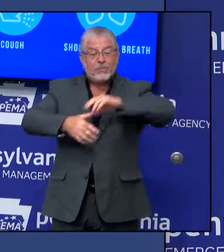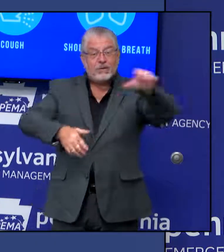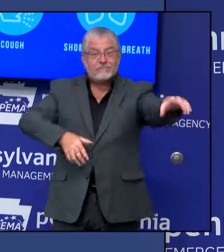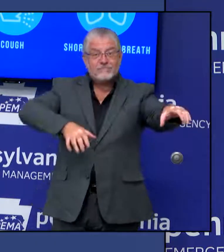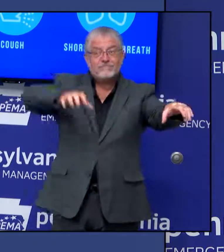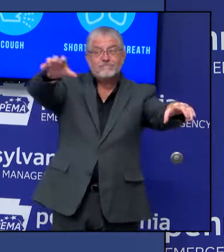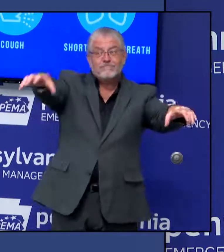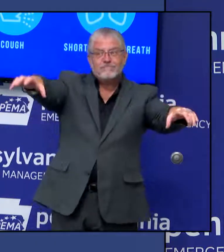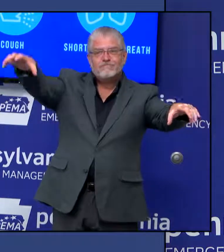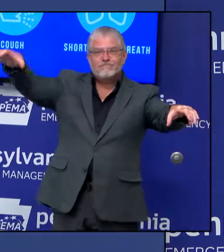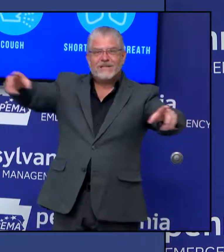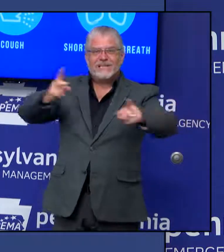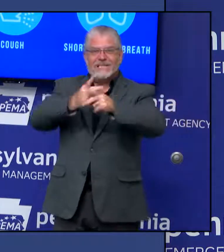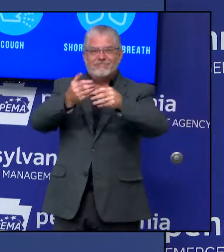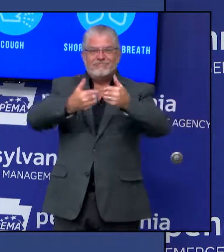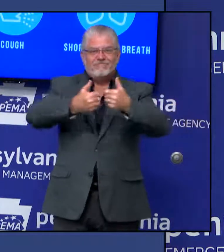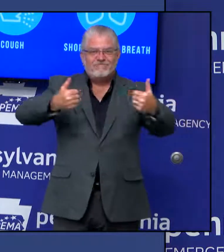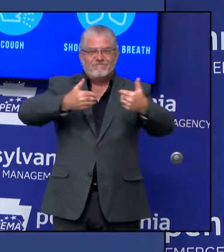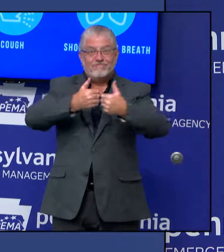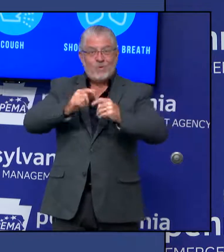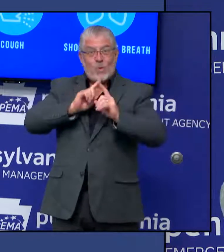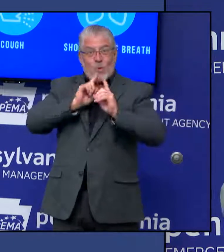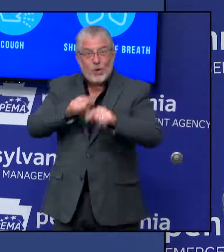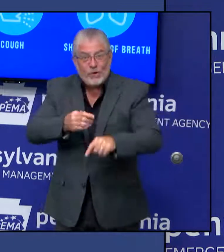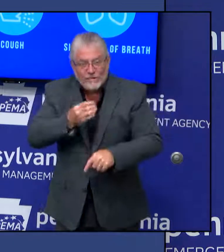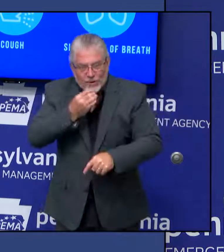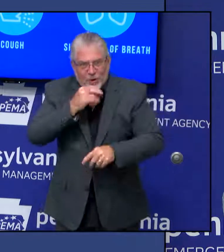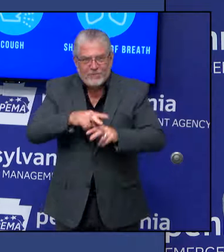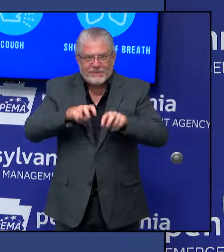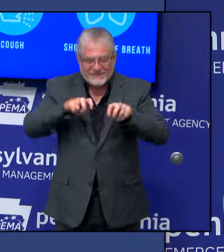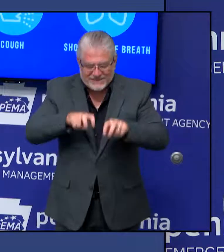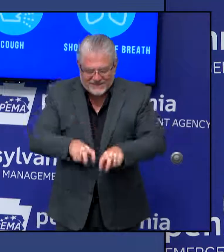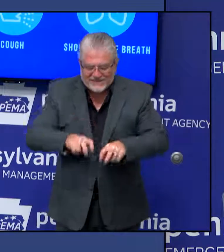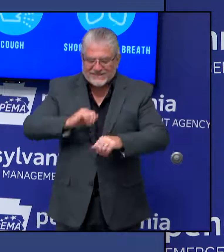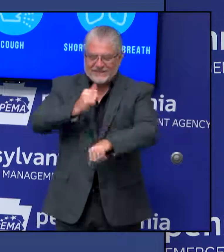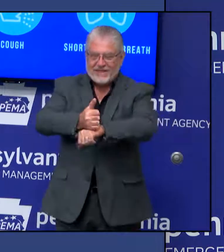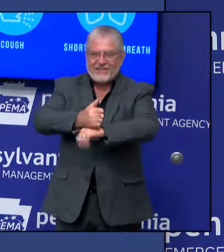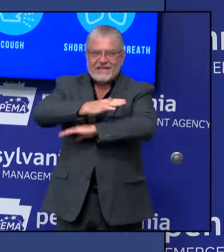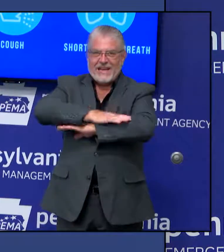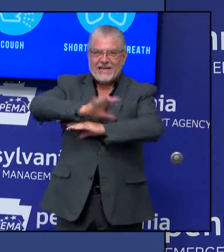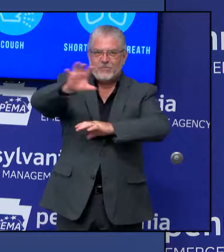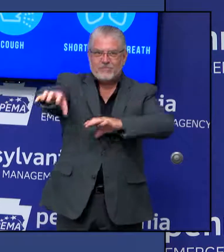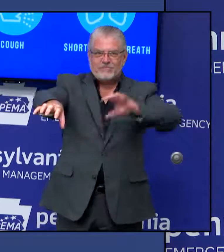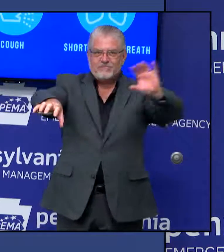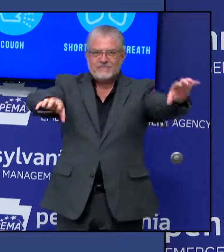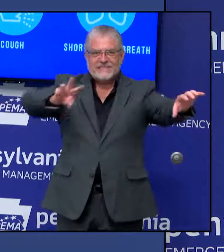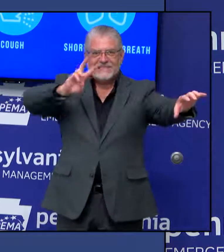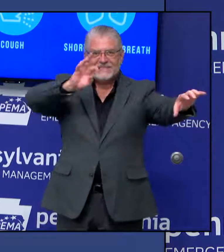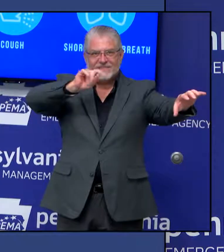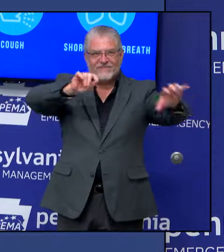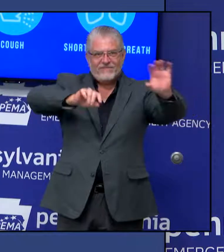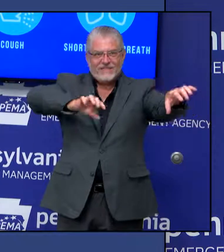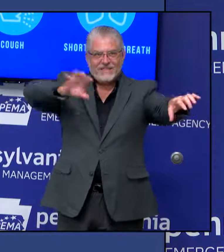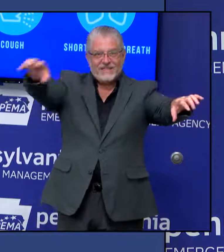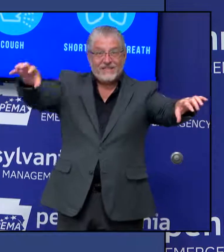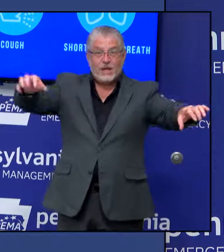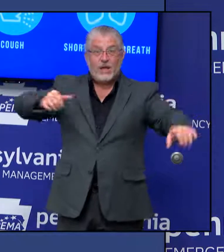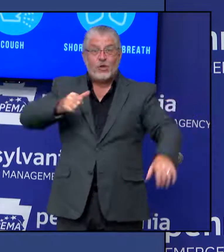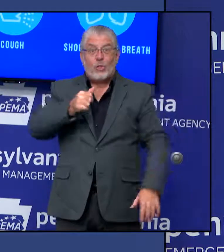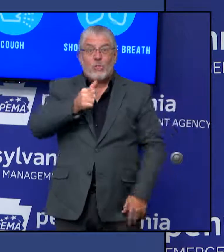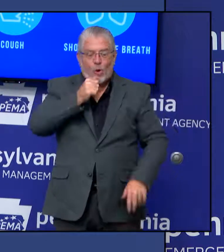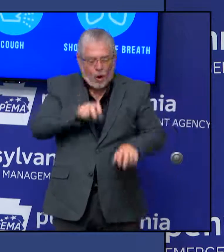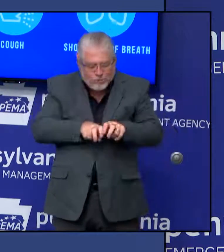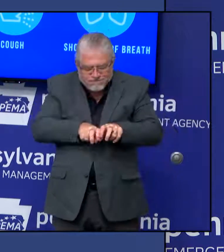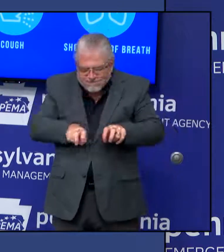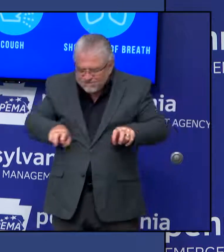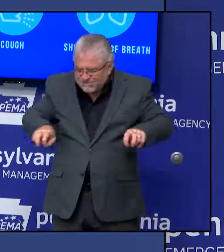then the tables are set so that they're six feet apart. And so, we want to avoid people congregating together to